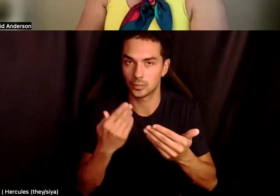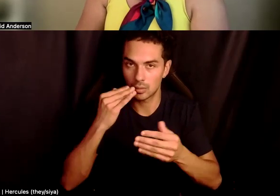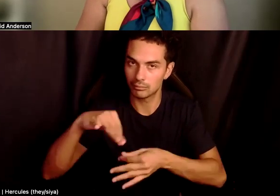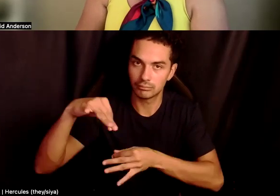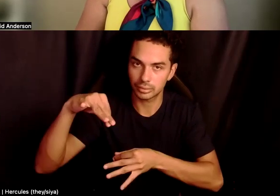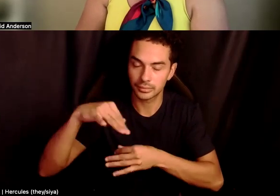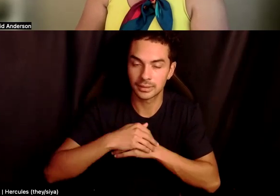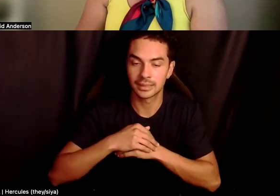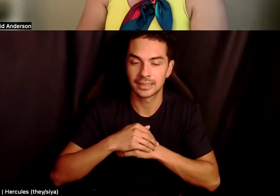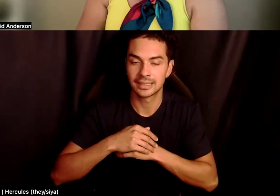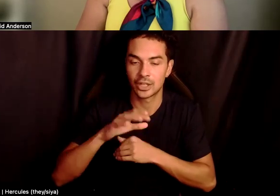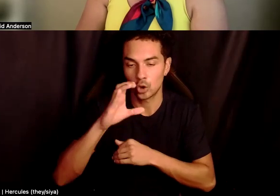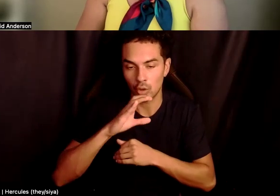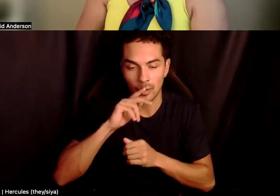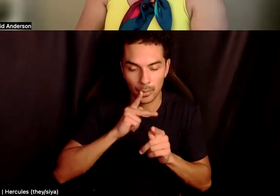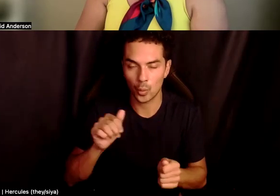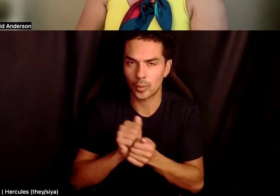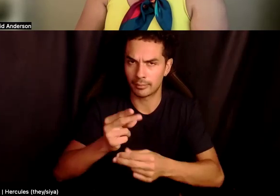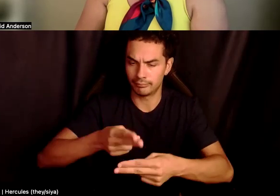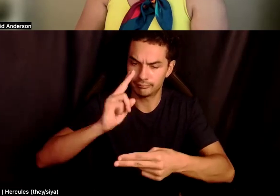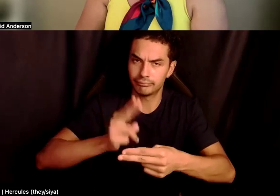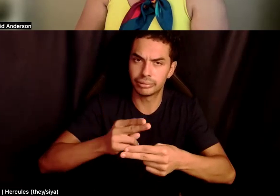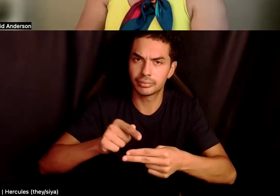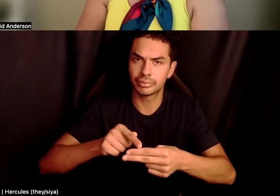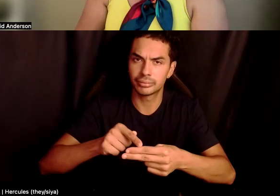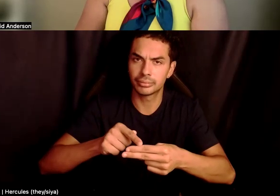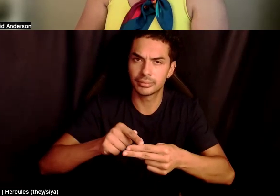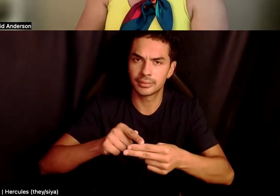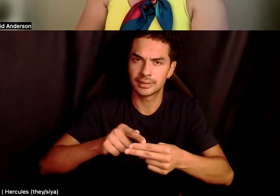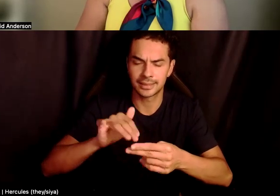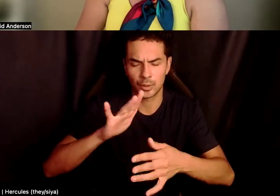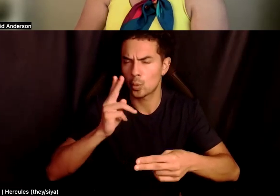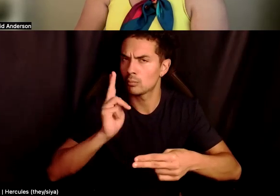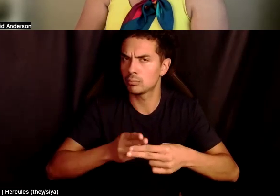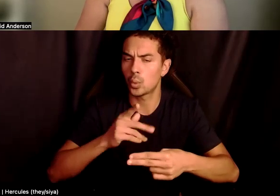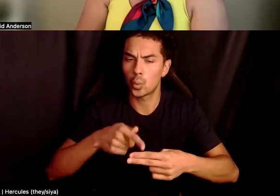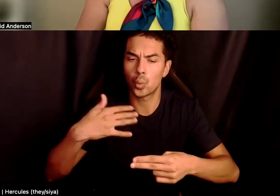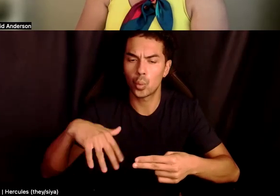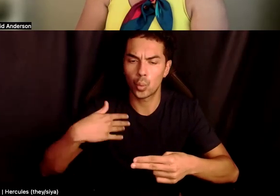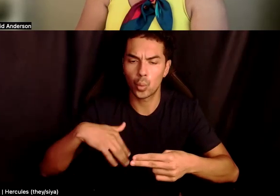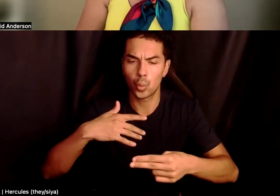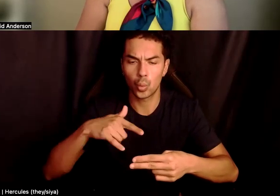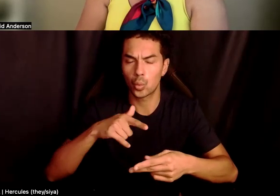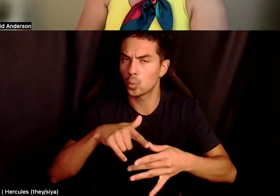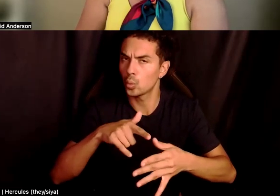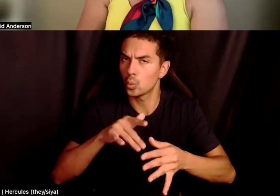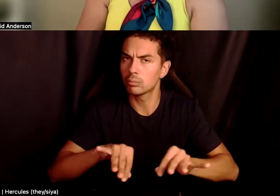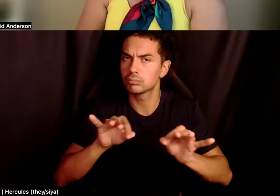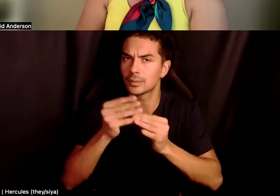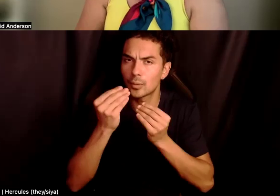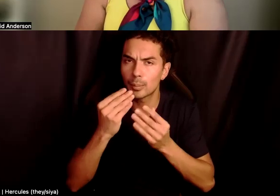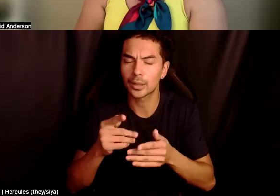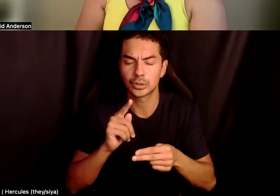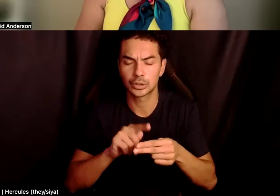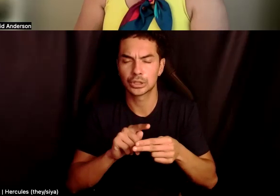source of information. You're, um, you know, looking for somebody who you can trust ostensibly to